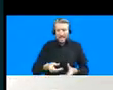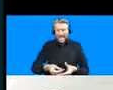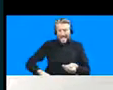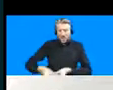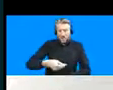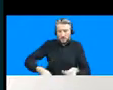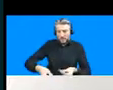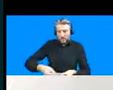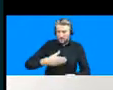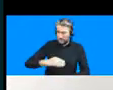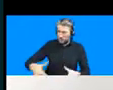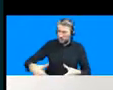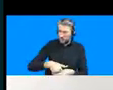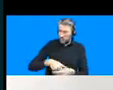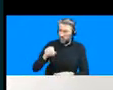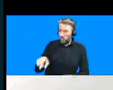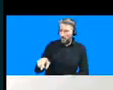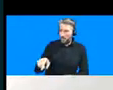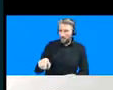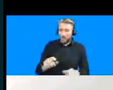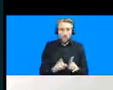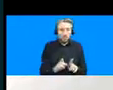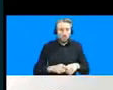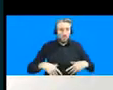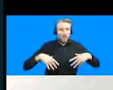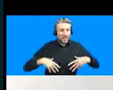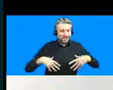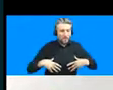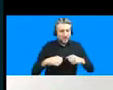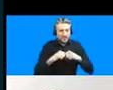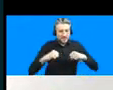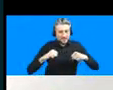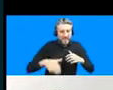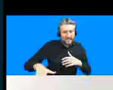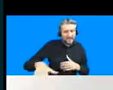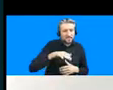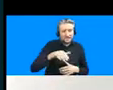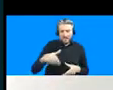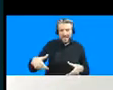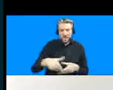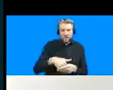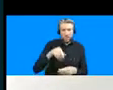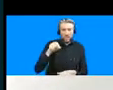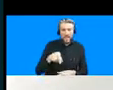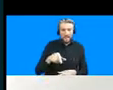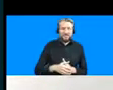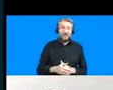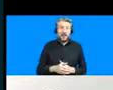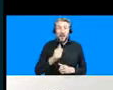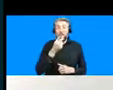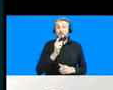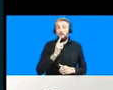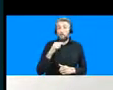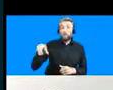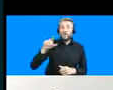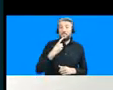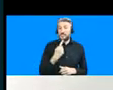in informal spaces the the types of transformations being suggested require an immense